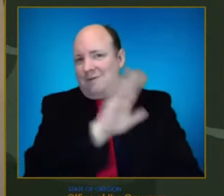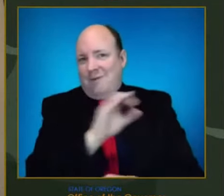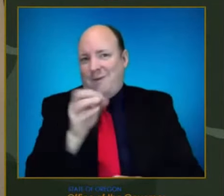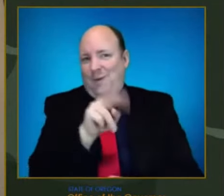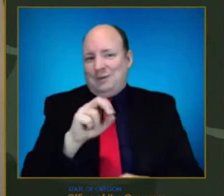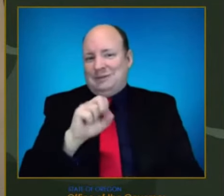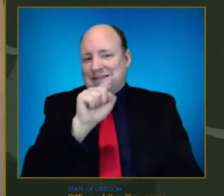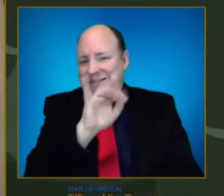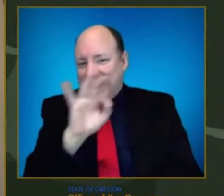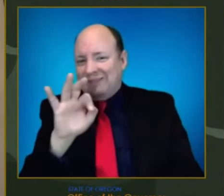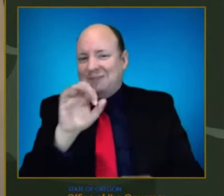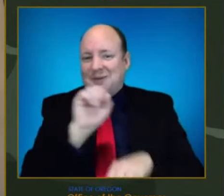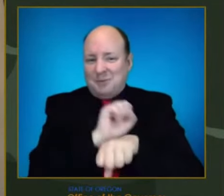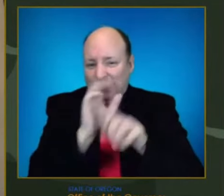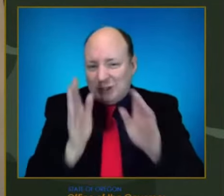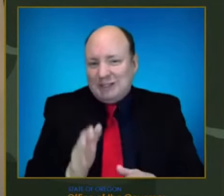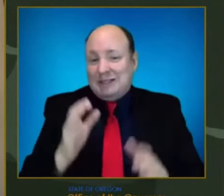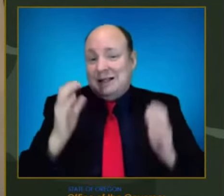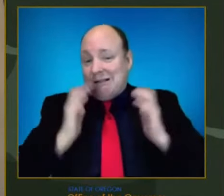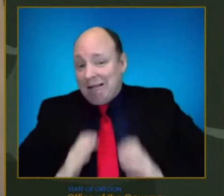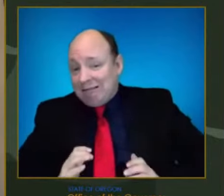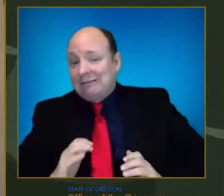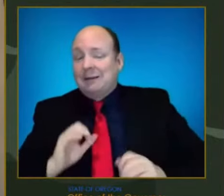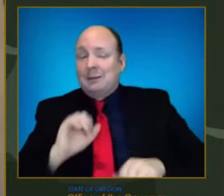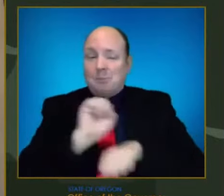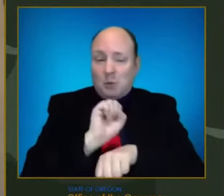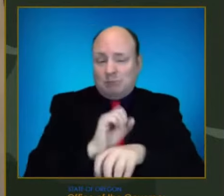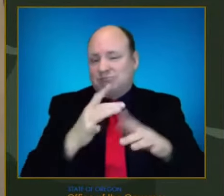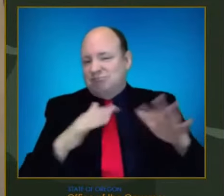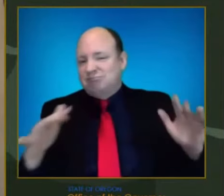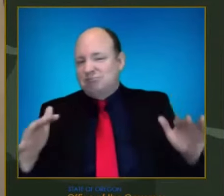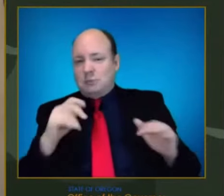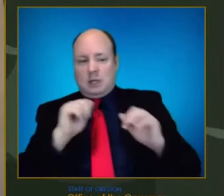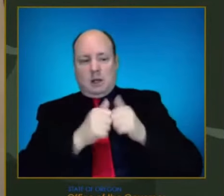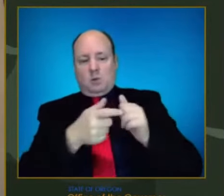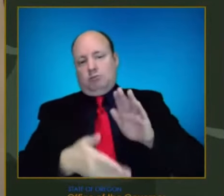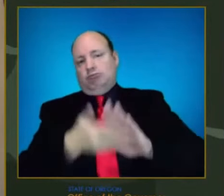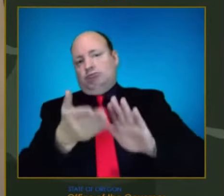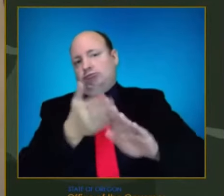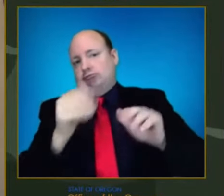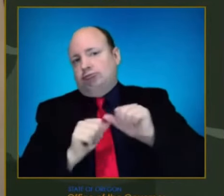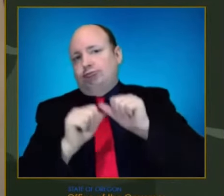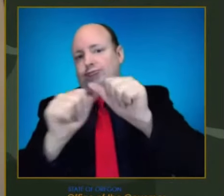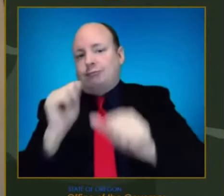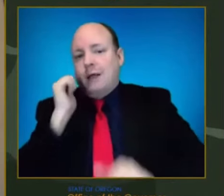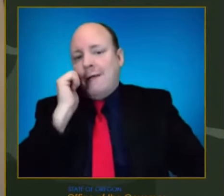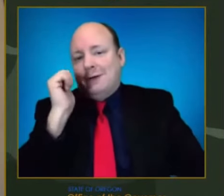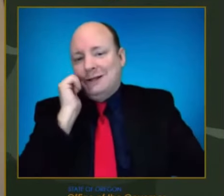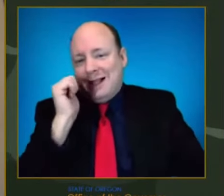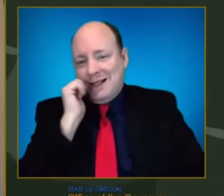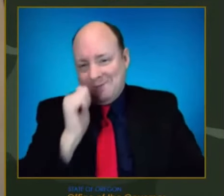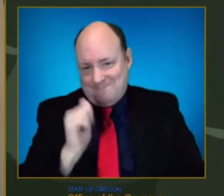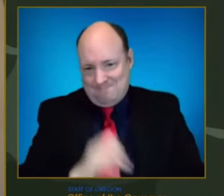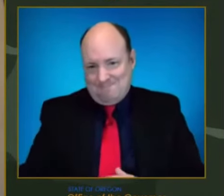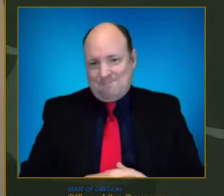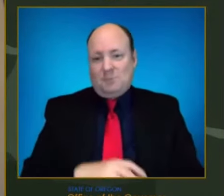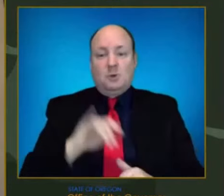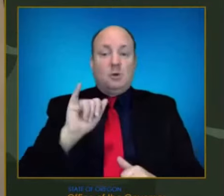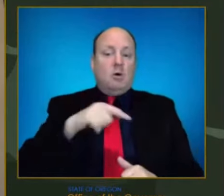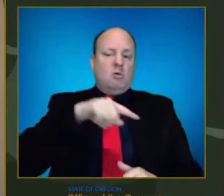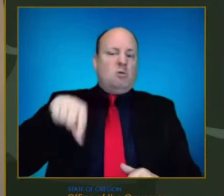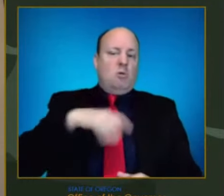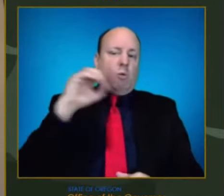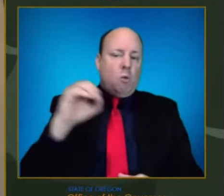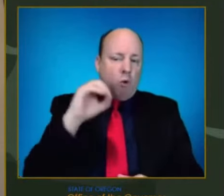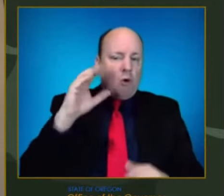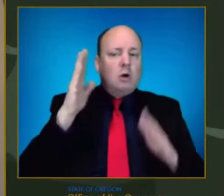and clients they serve and continue to be able to provide services and goods to Oregonians is where we need to focus. Dr. is going to be